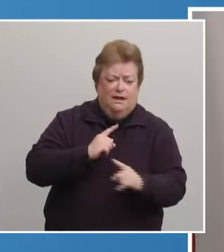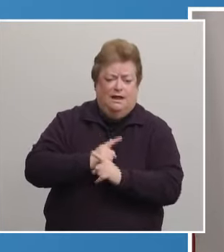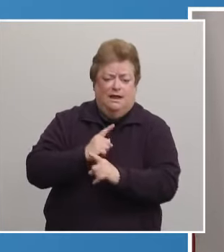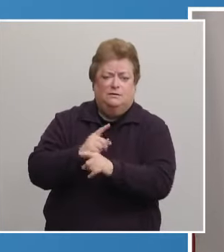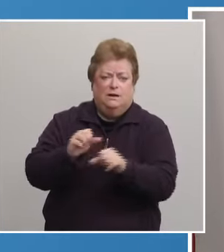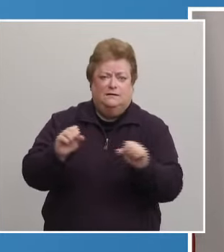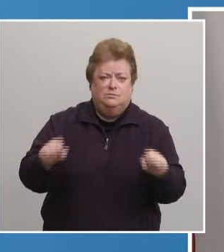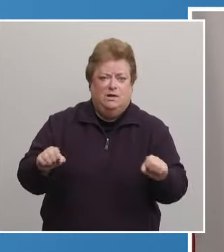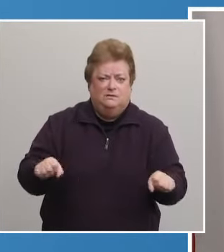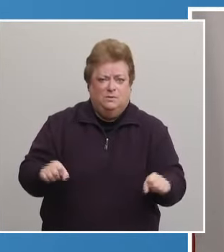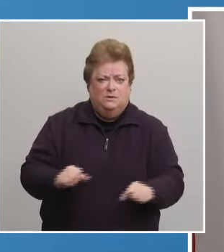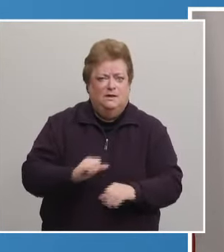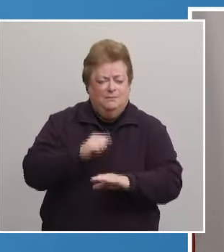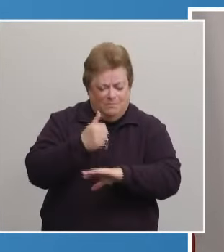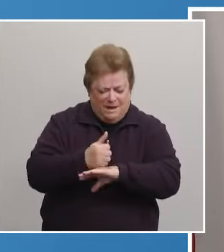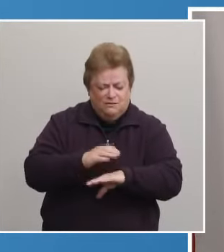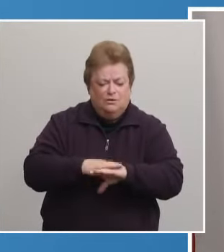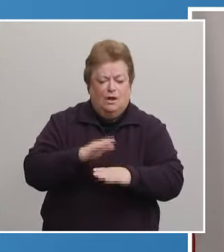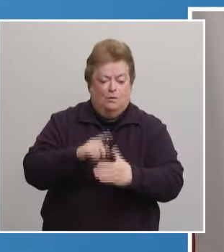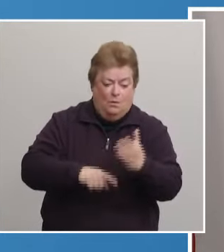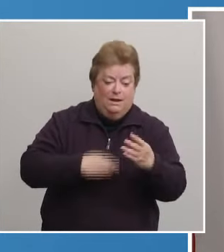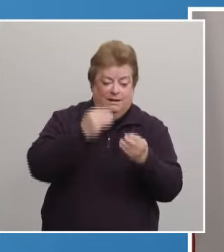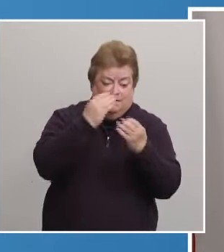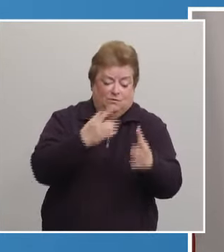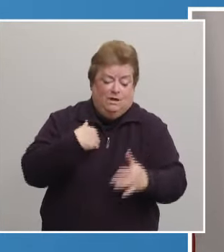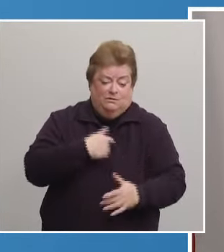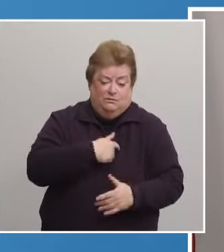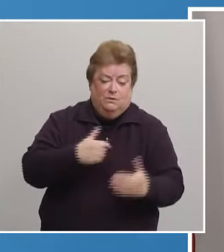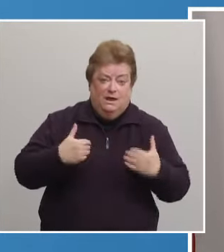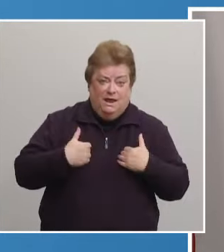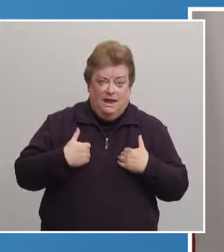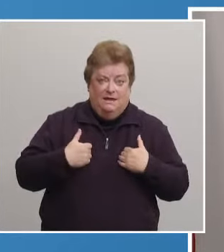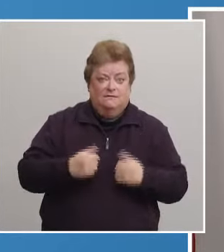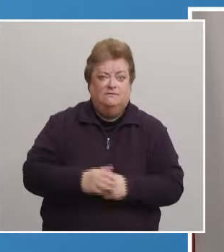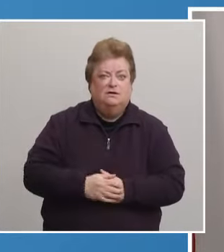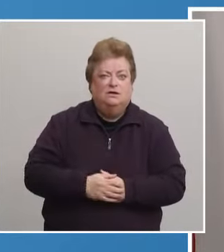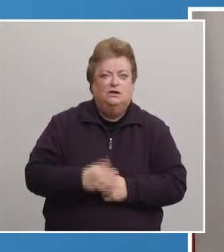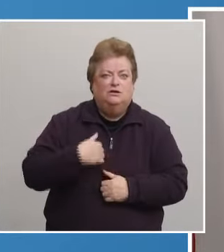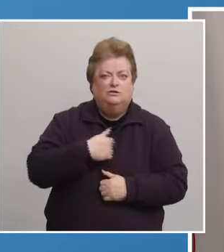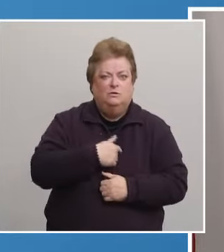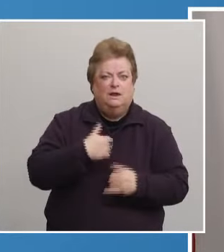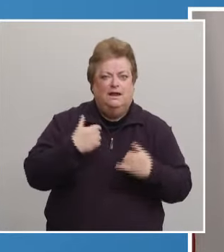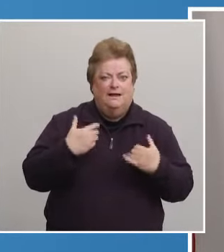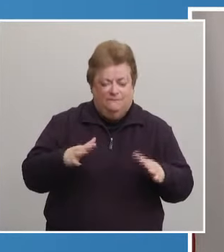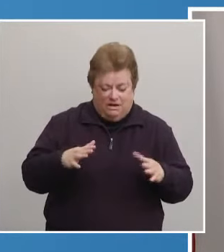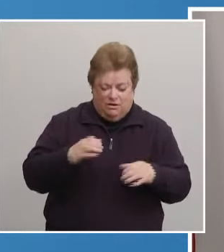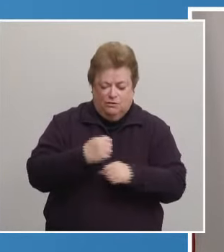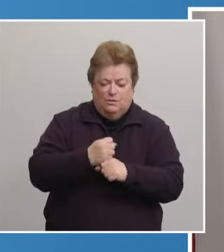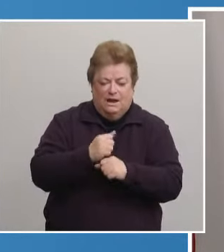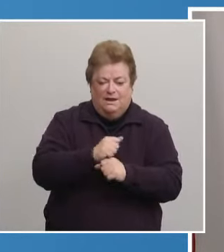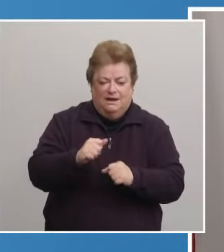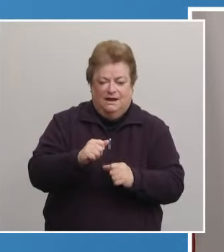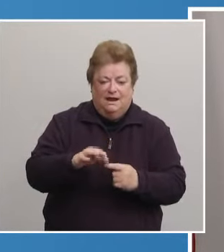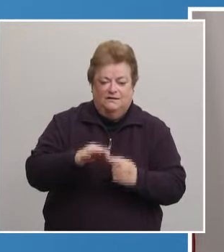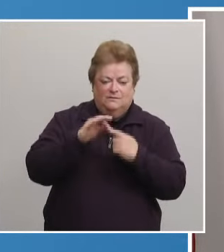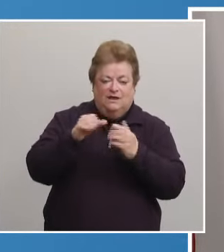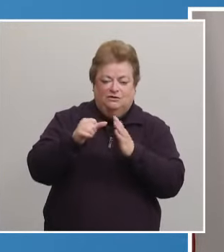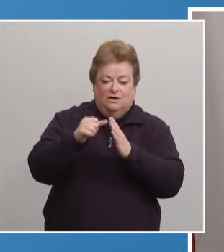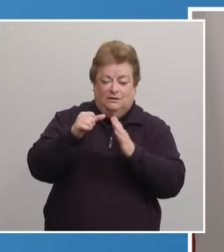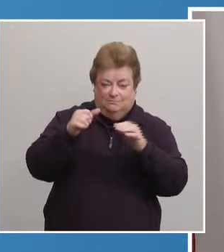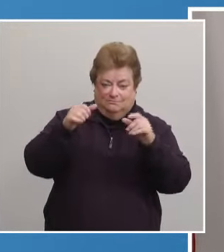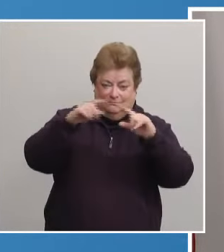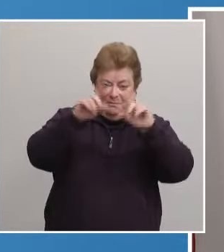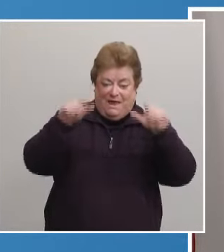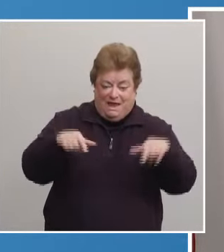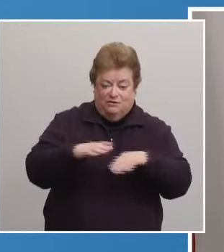based on the information available to us. And with that in mind, we have created a special page on our local website with the